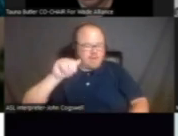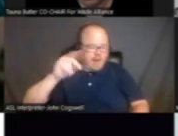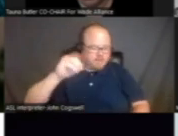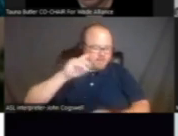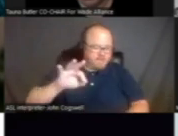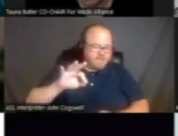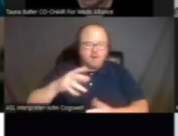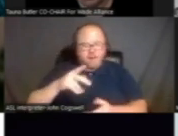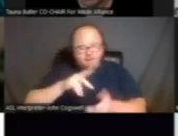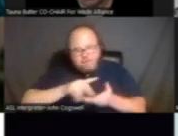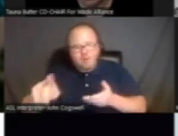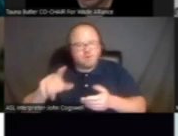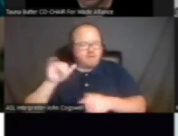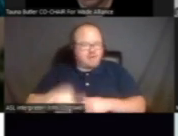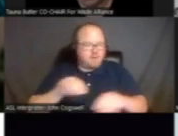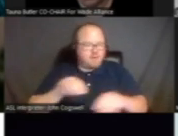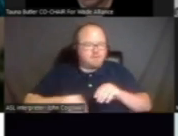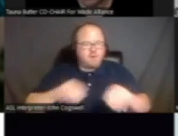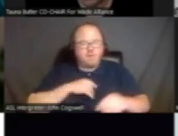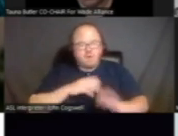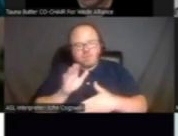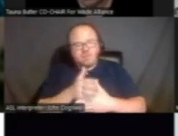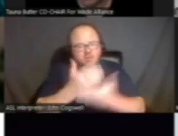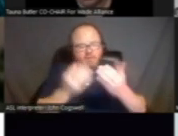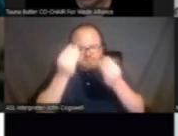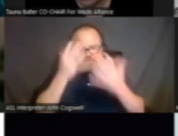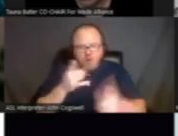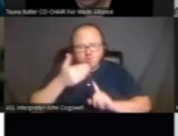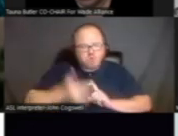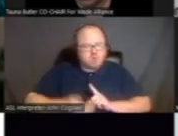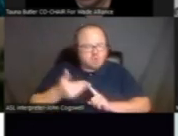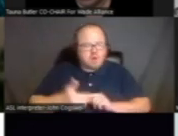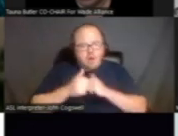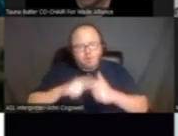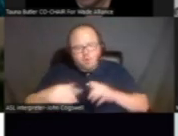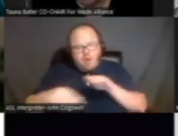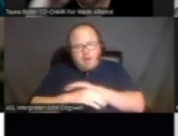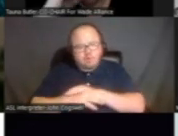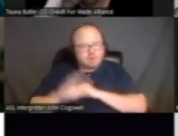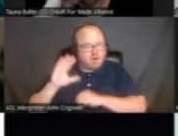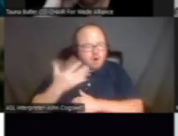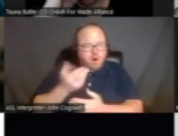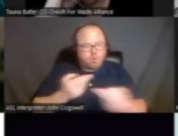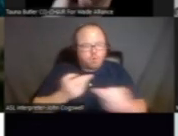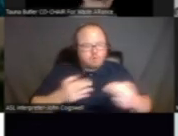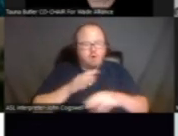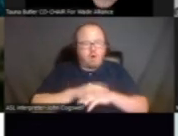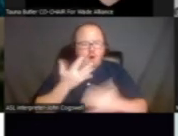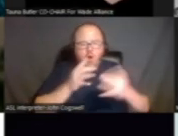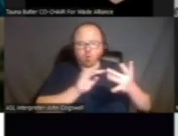we will share with you some information about who we are, what we do, and how to access resources on our website.